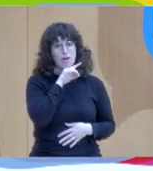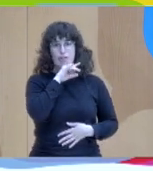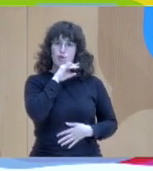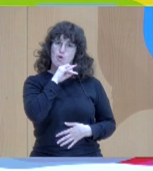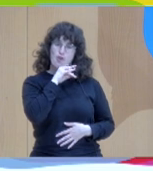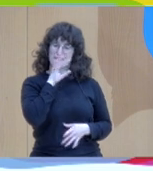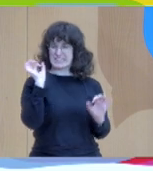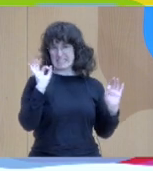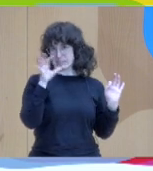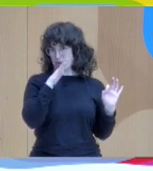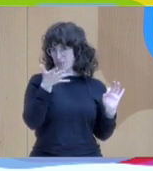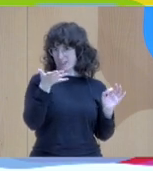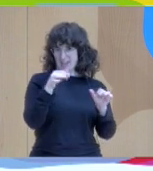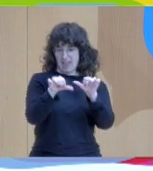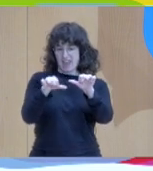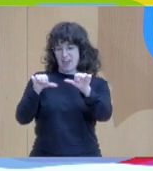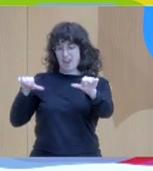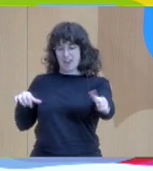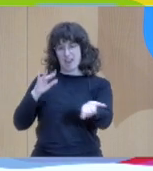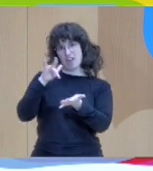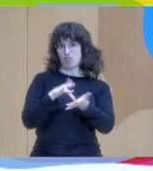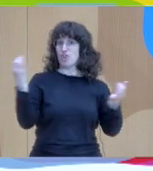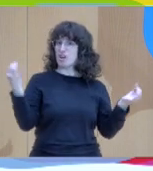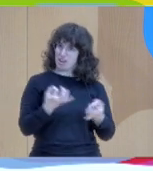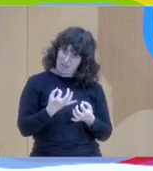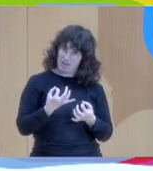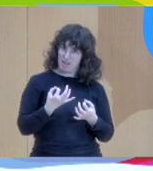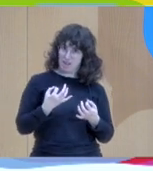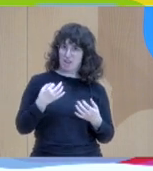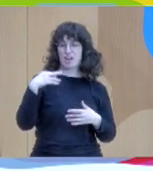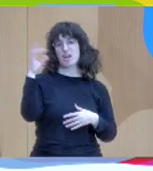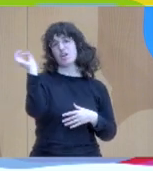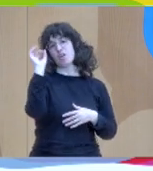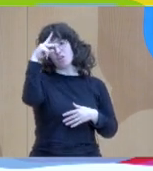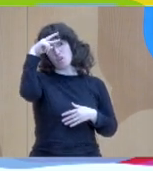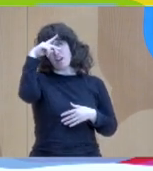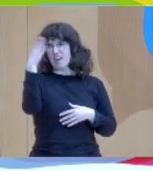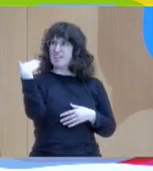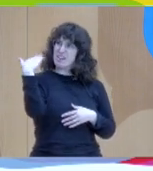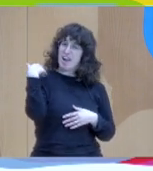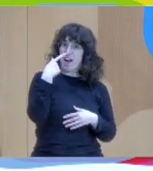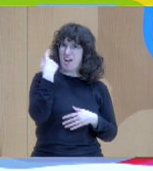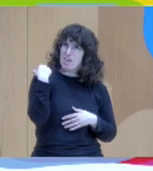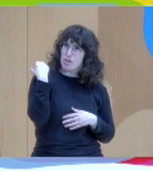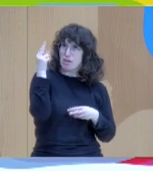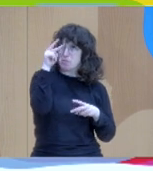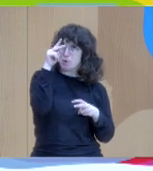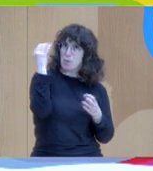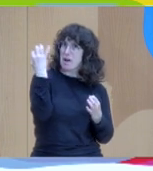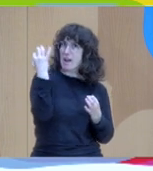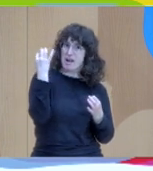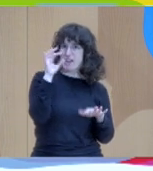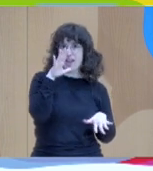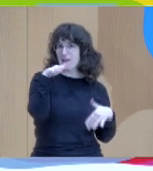who helped you and how and then what were you worried about a year ago so to speak which is just today